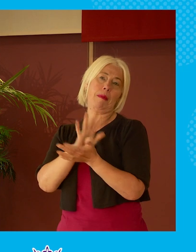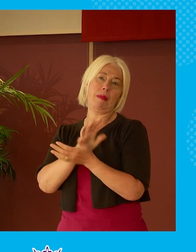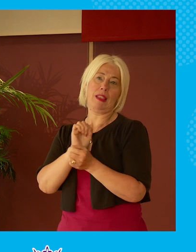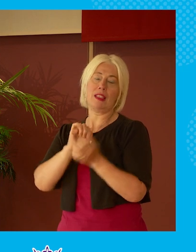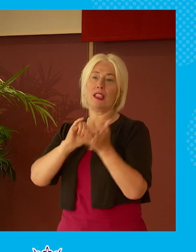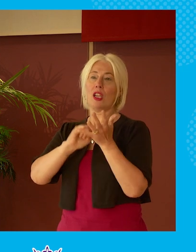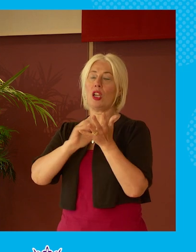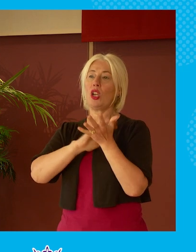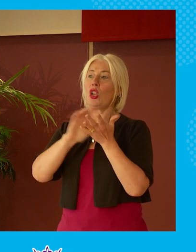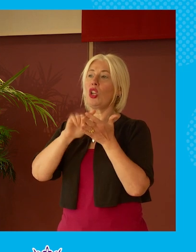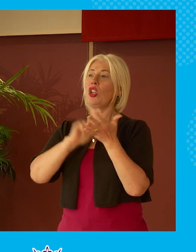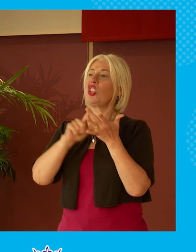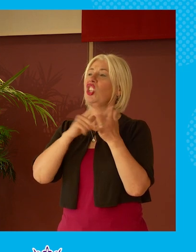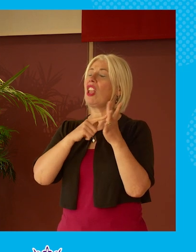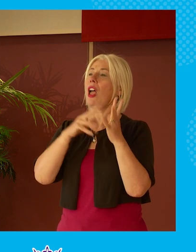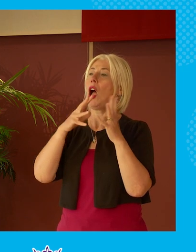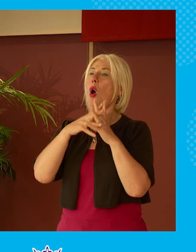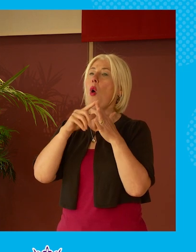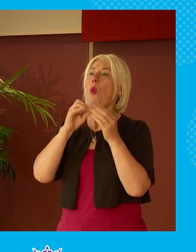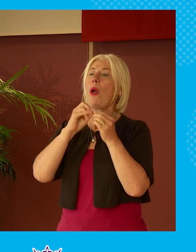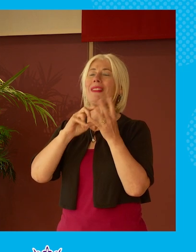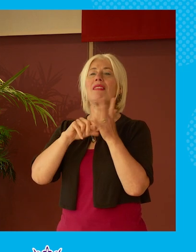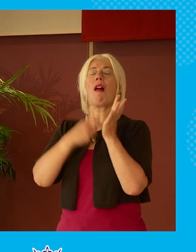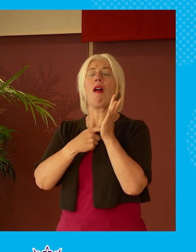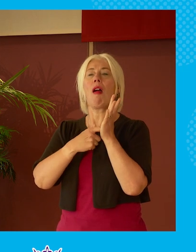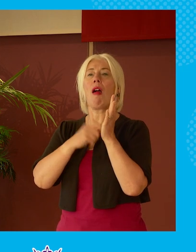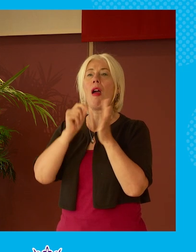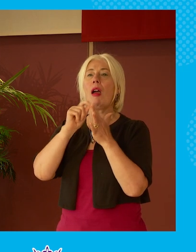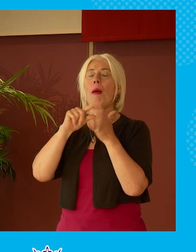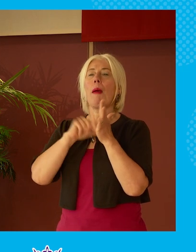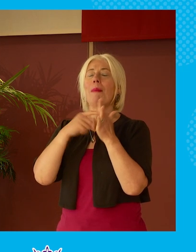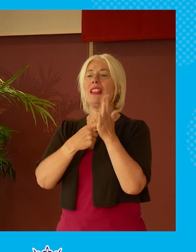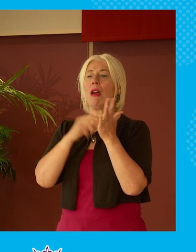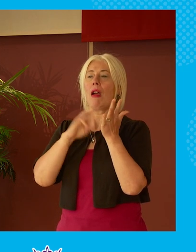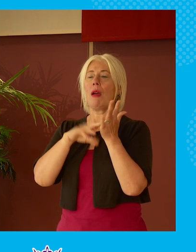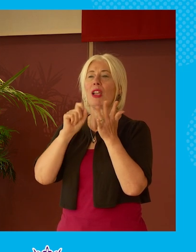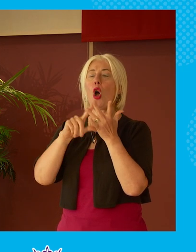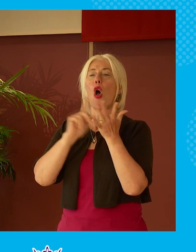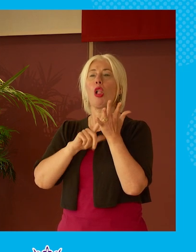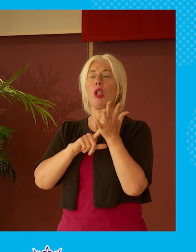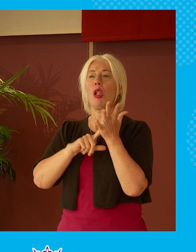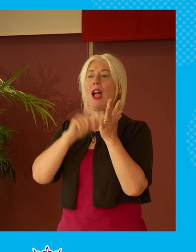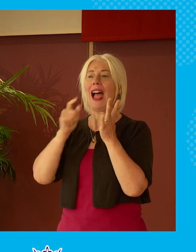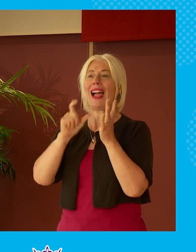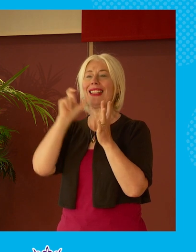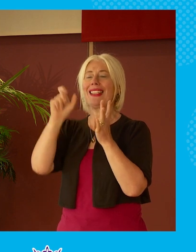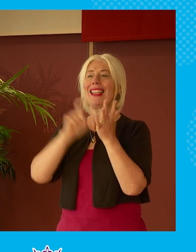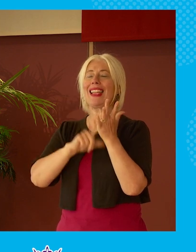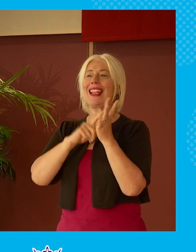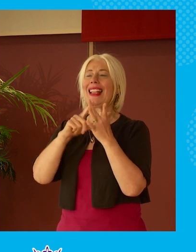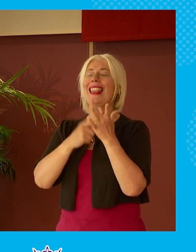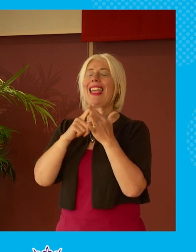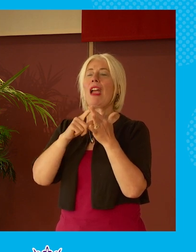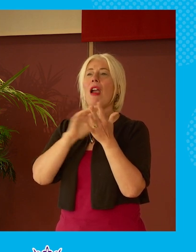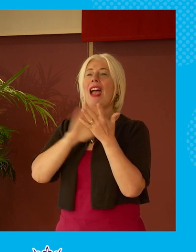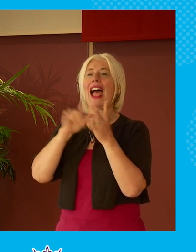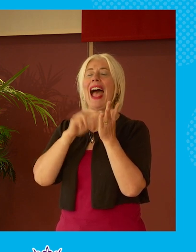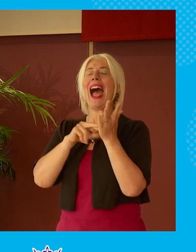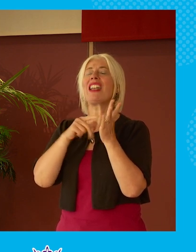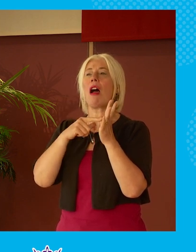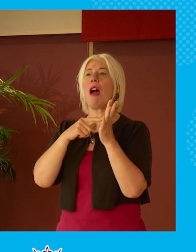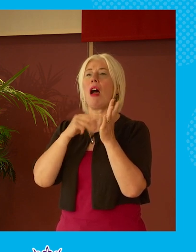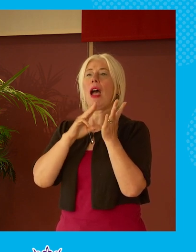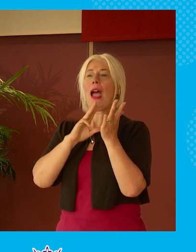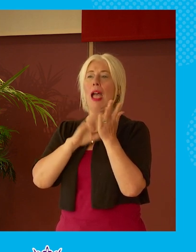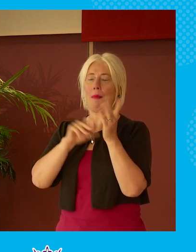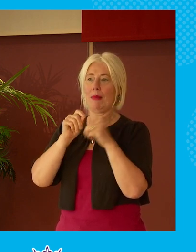Sheila Webster, Peter McCall and Clare Hanna MP. Sheila Webster is the